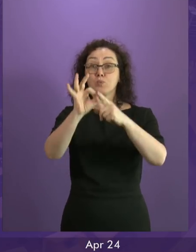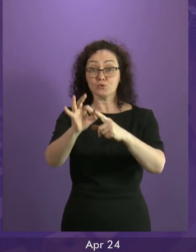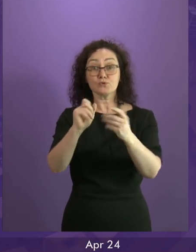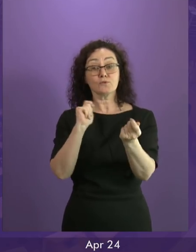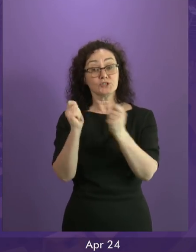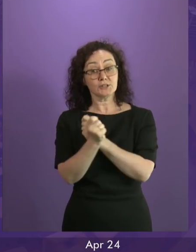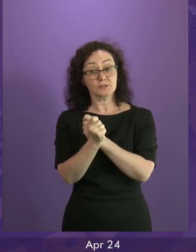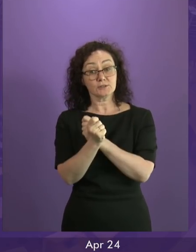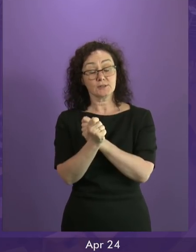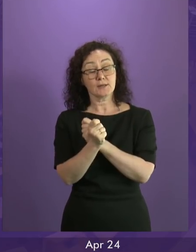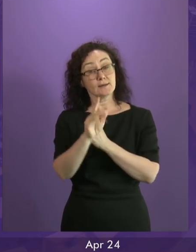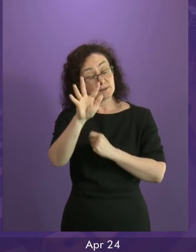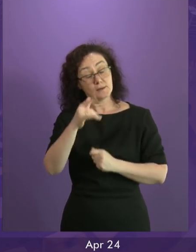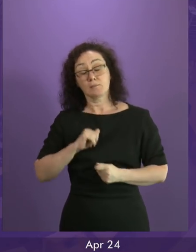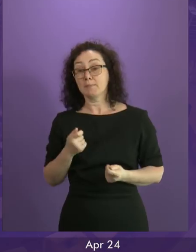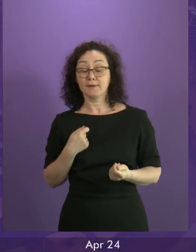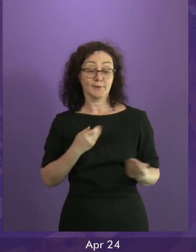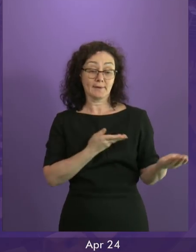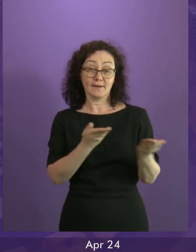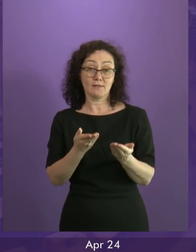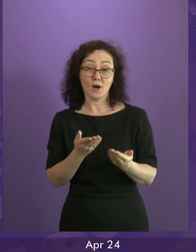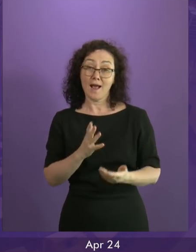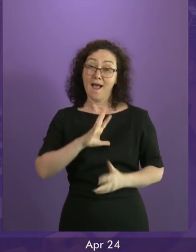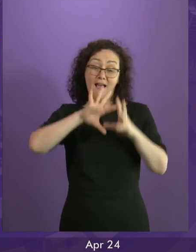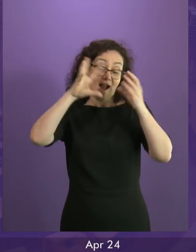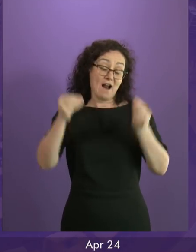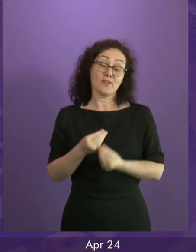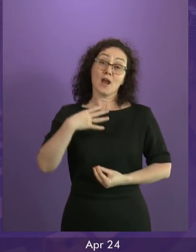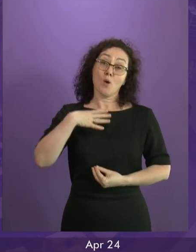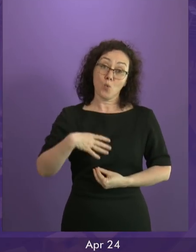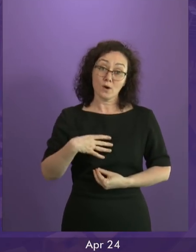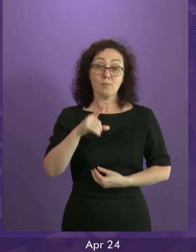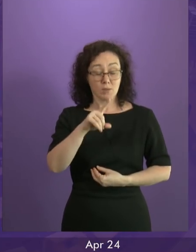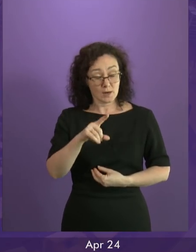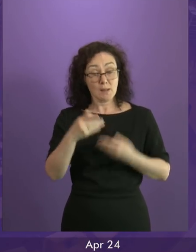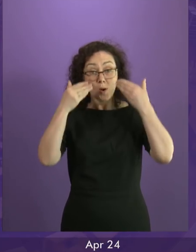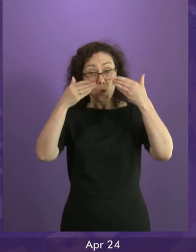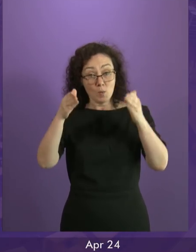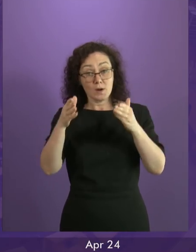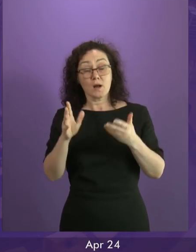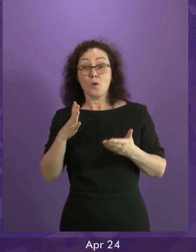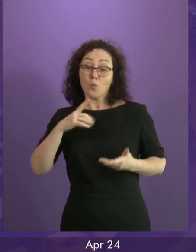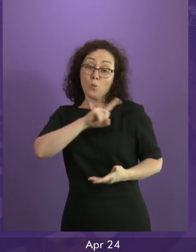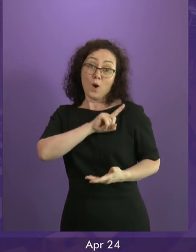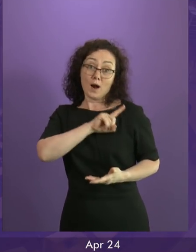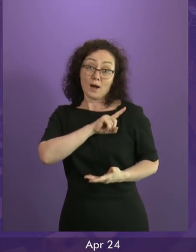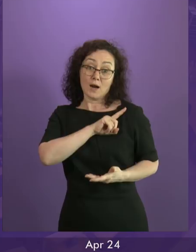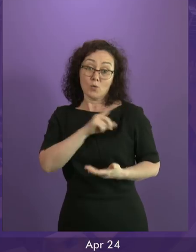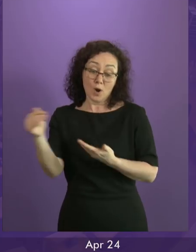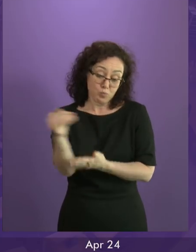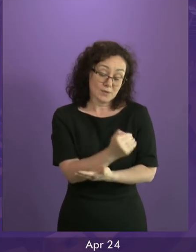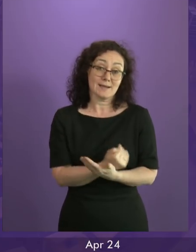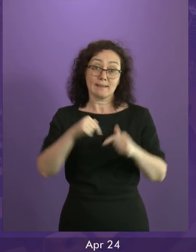perhaps not all of the change I want to see, but the change that will help to protect this Parliament, then I am open-minded to that. And I say that without